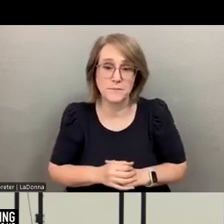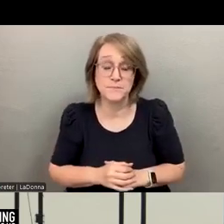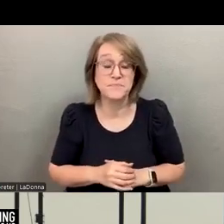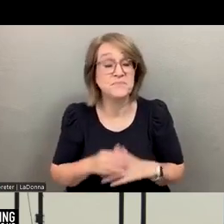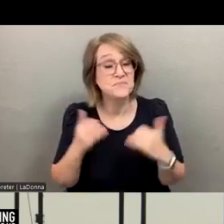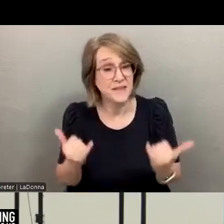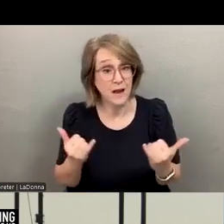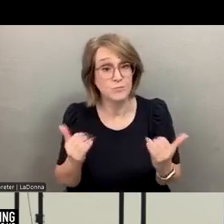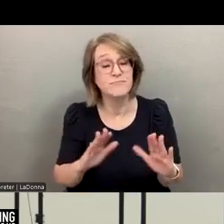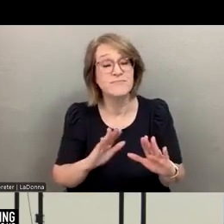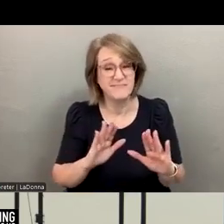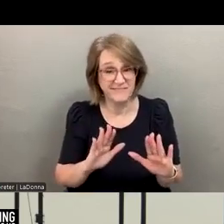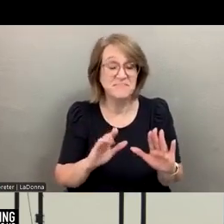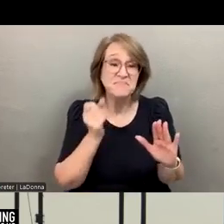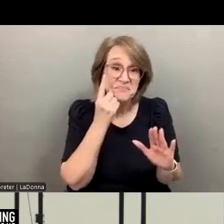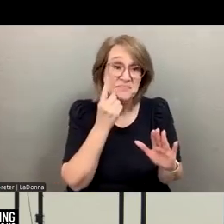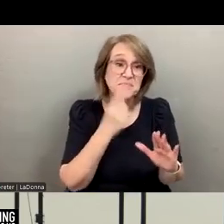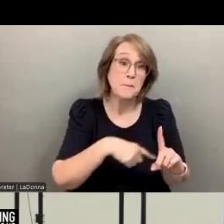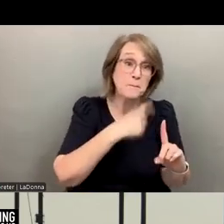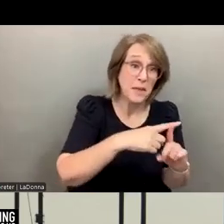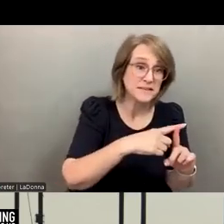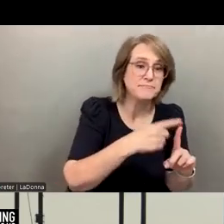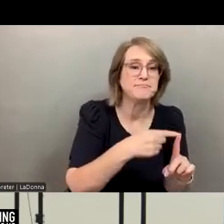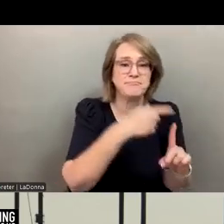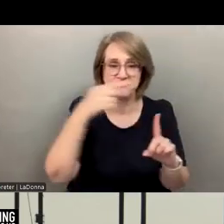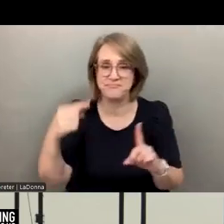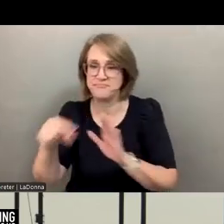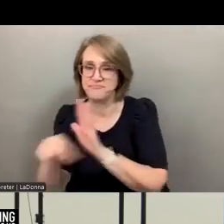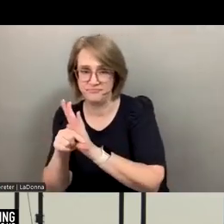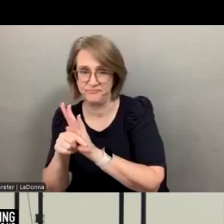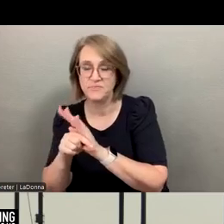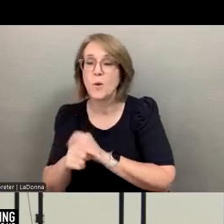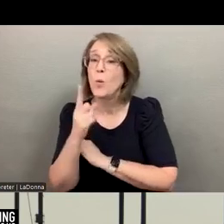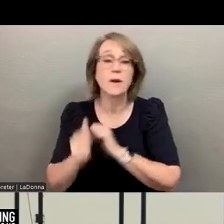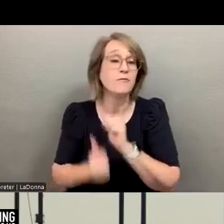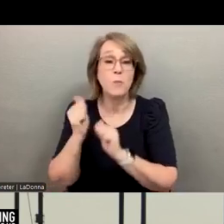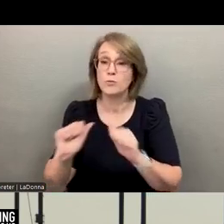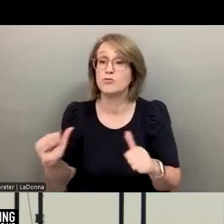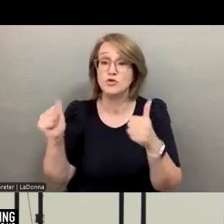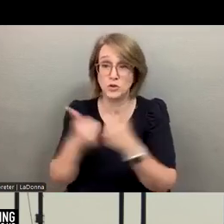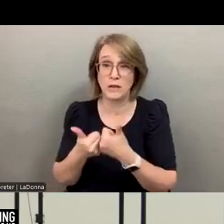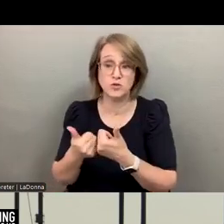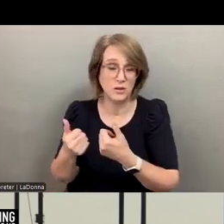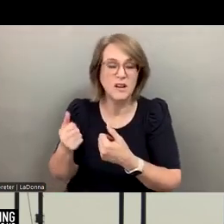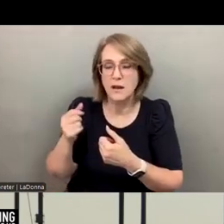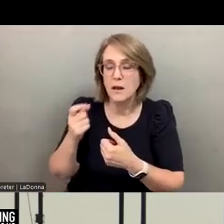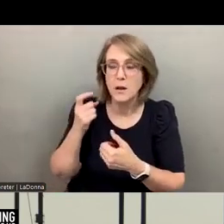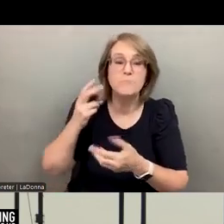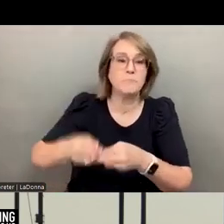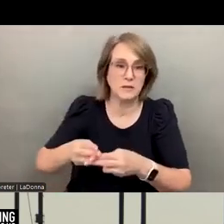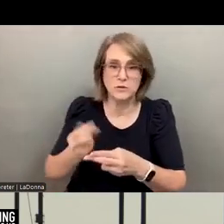Now, however, as with any technology there are challenges, one of the most significant that has been brought up here today several times and I believe is really